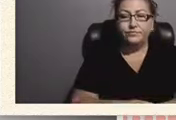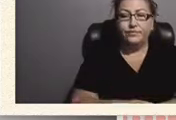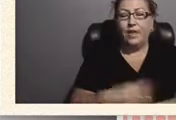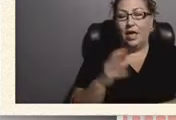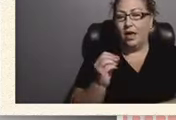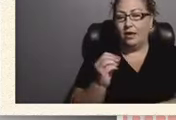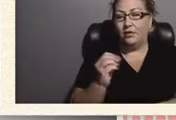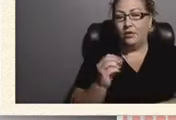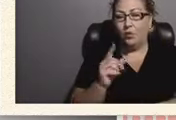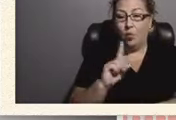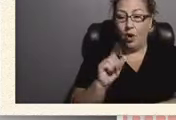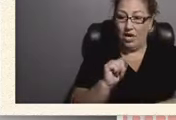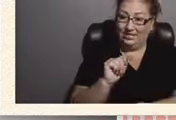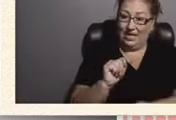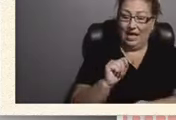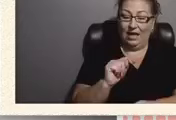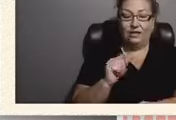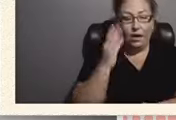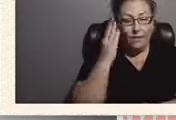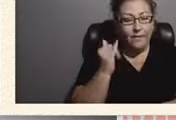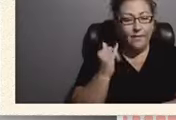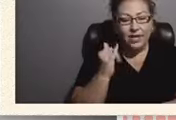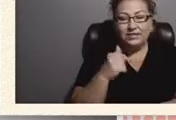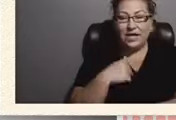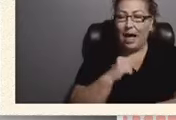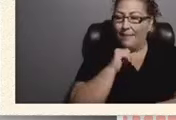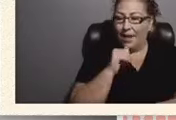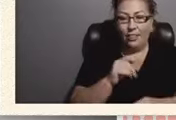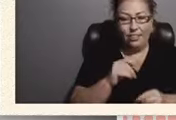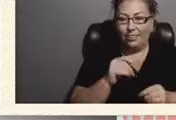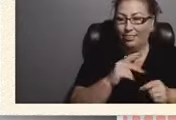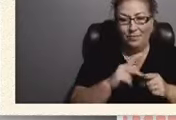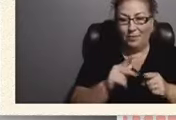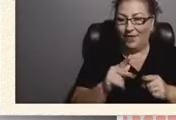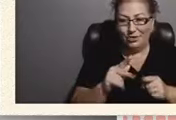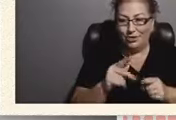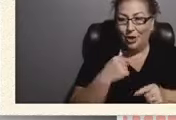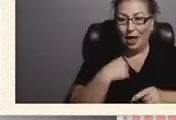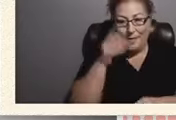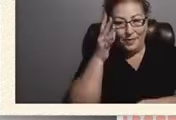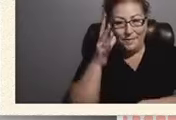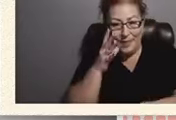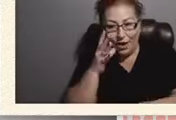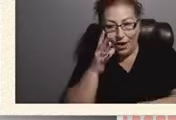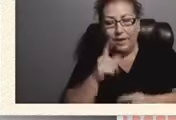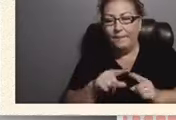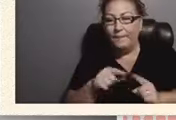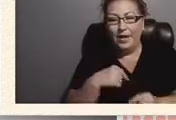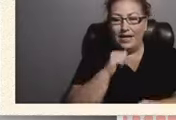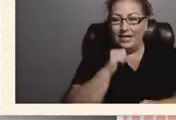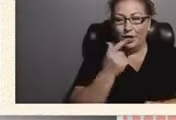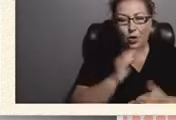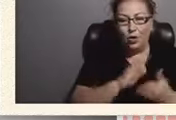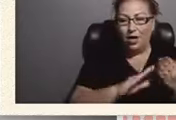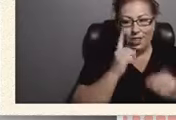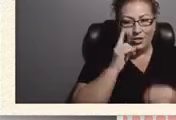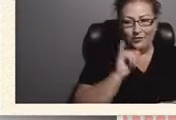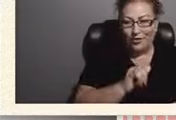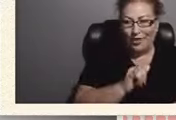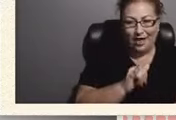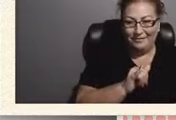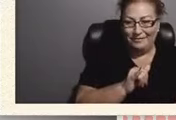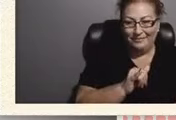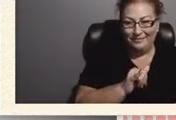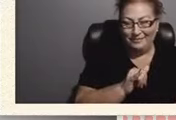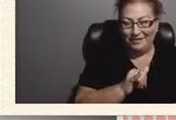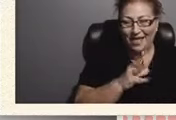at because you know i'm not the professional i'm i'm the parent but i didn't go to college for it and i don't